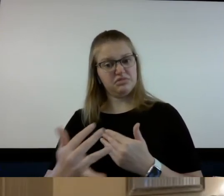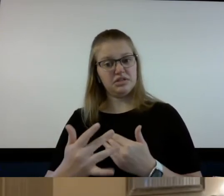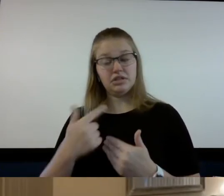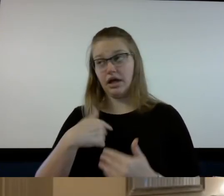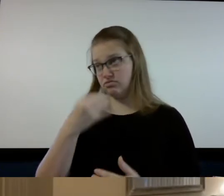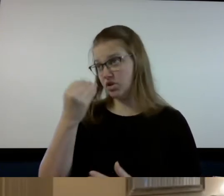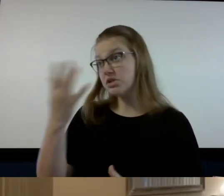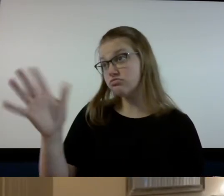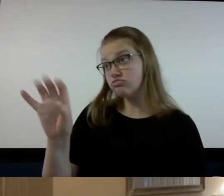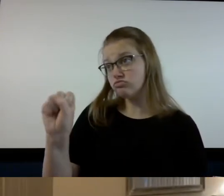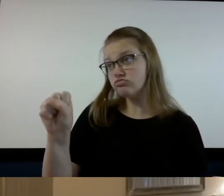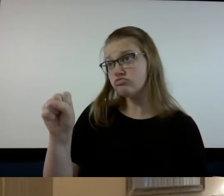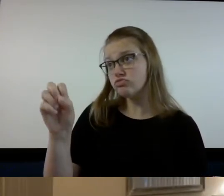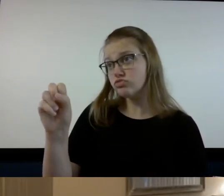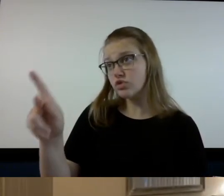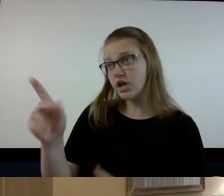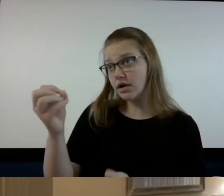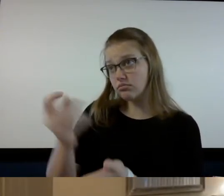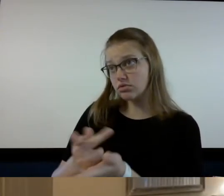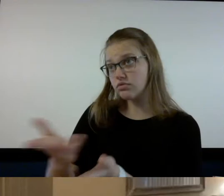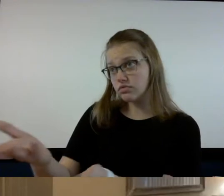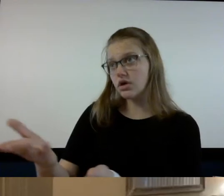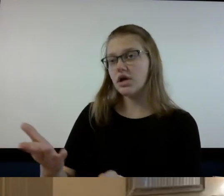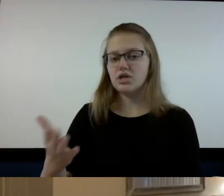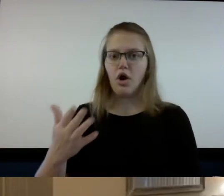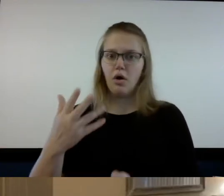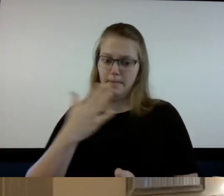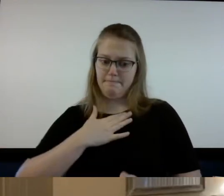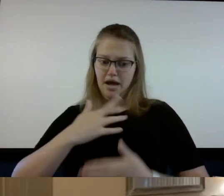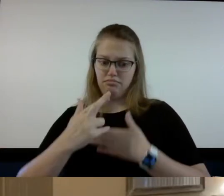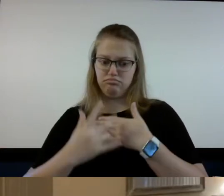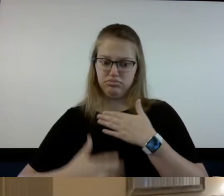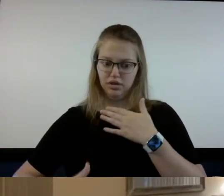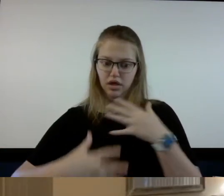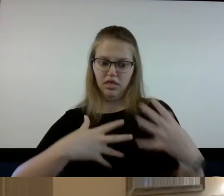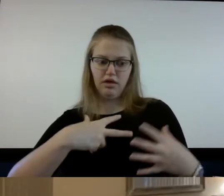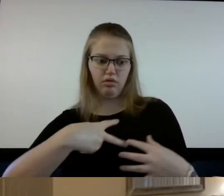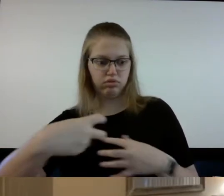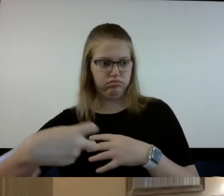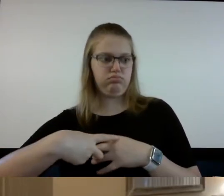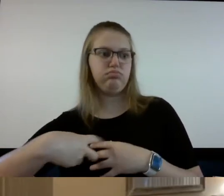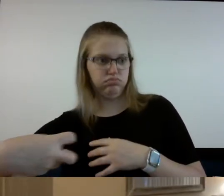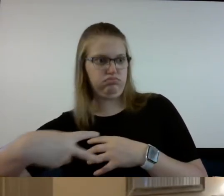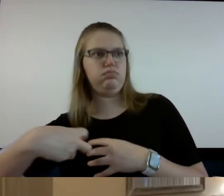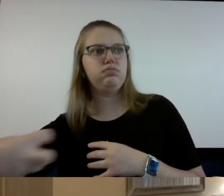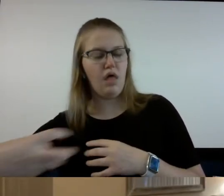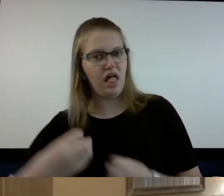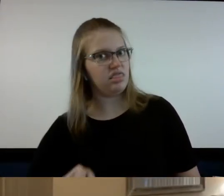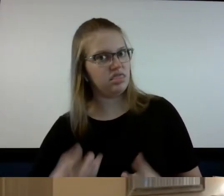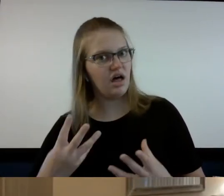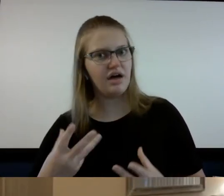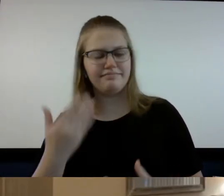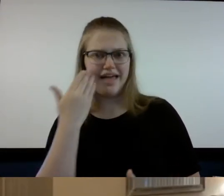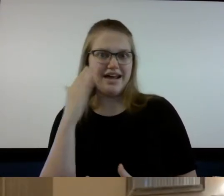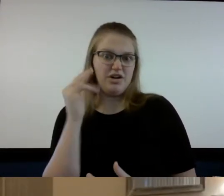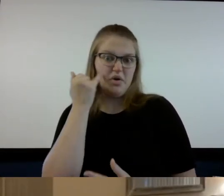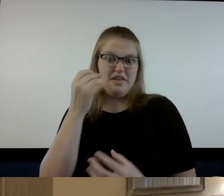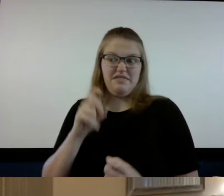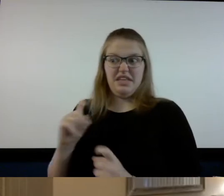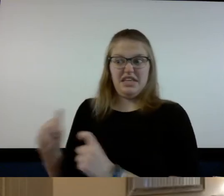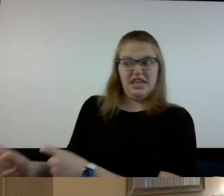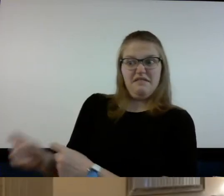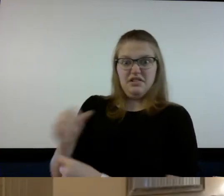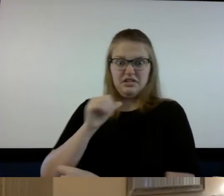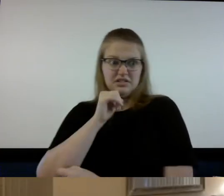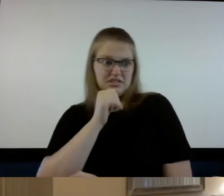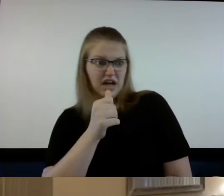them it was okay they took a lot of blood out of me I don't know if they put it in him or not but when they said that I